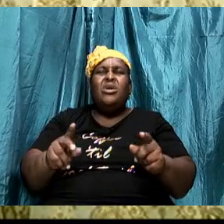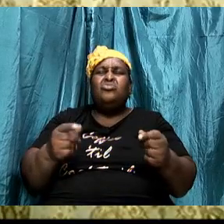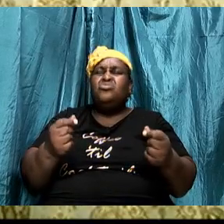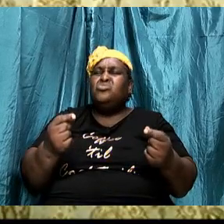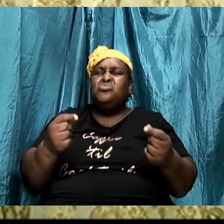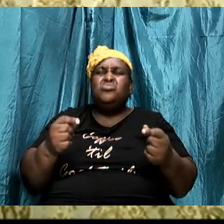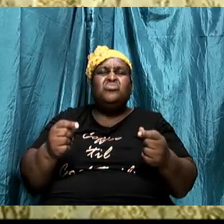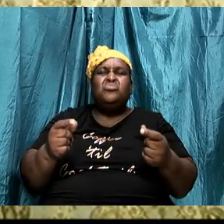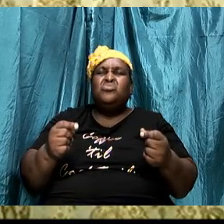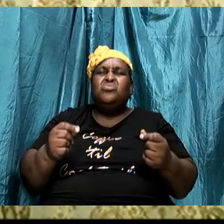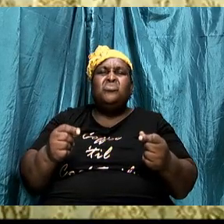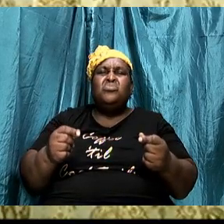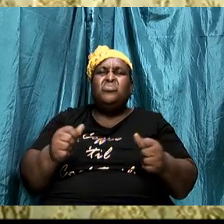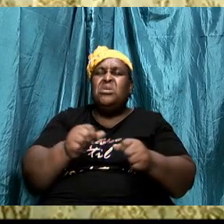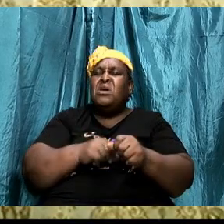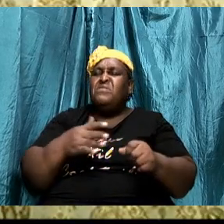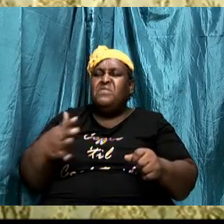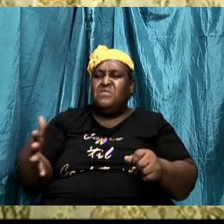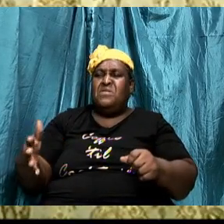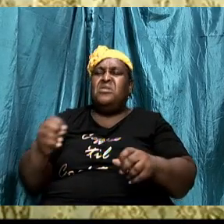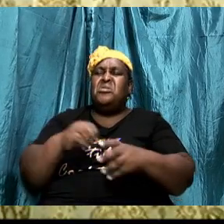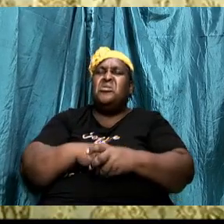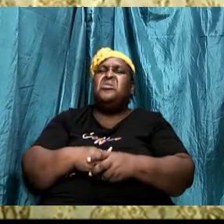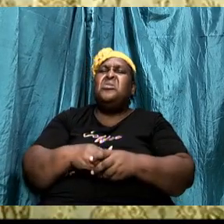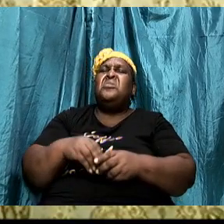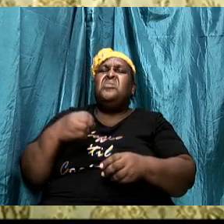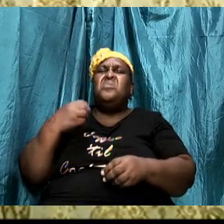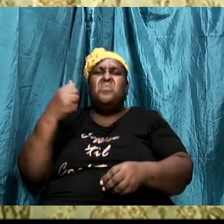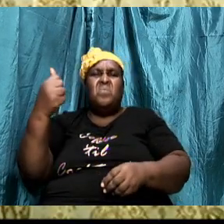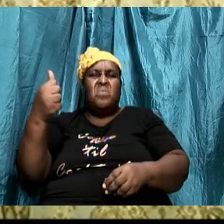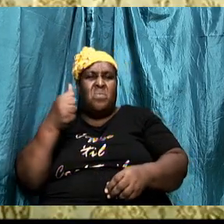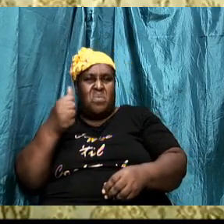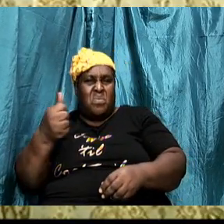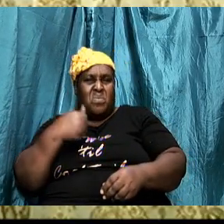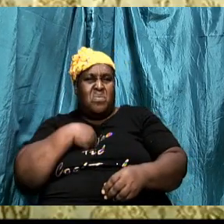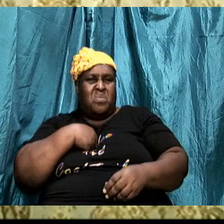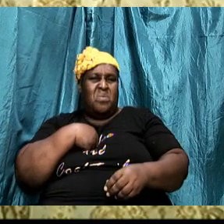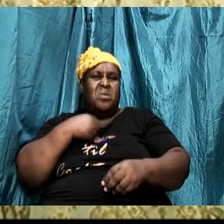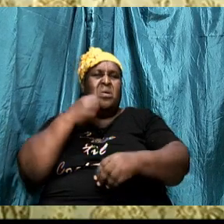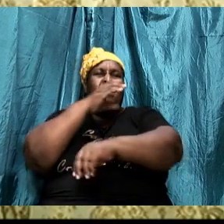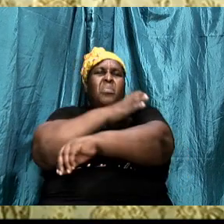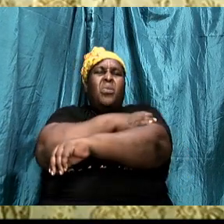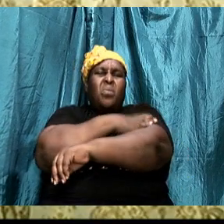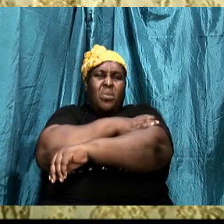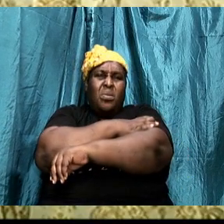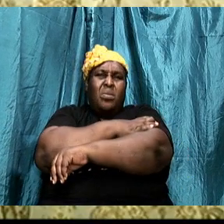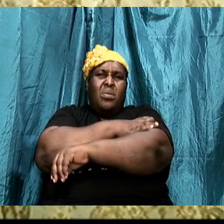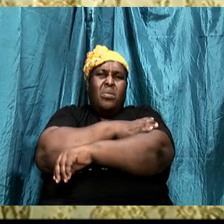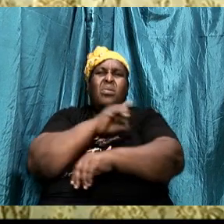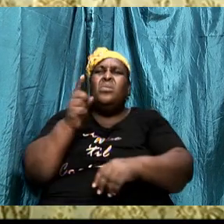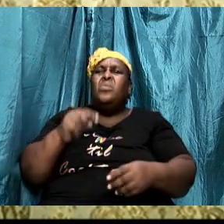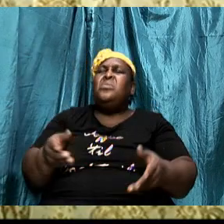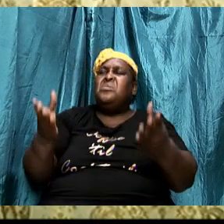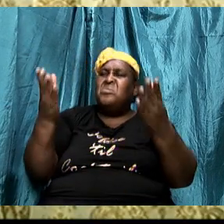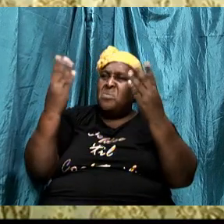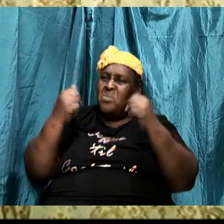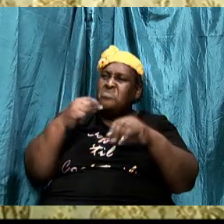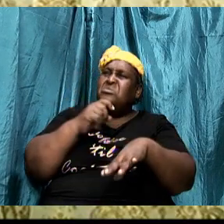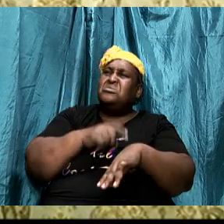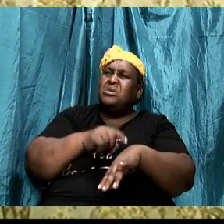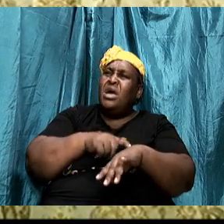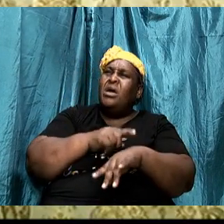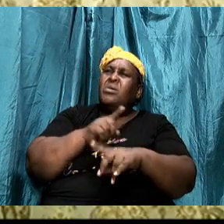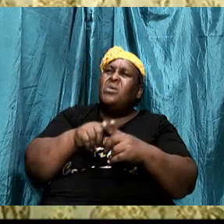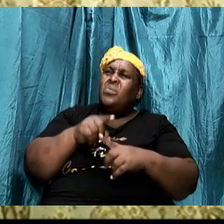everything within our power before we come to the point where we can say, Lord, it is not